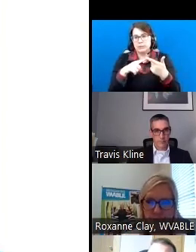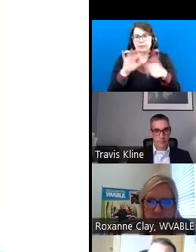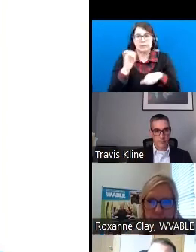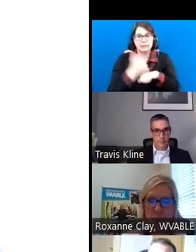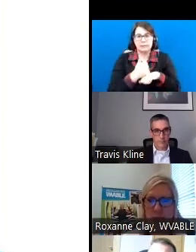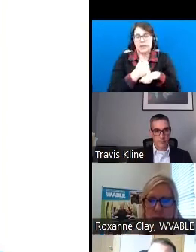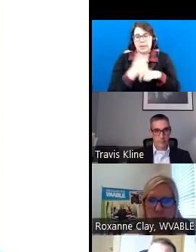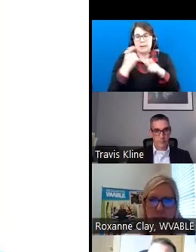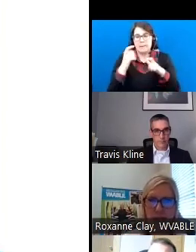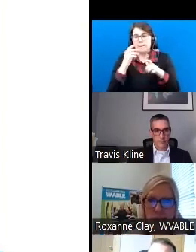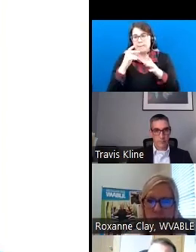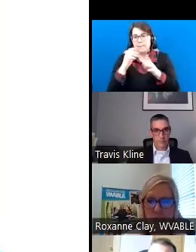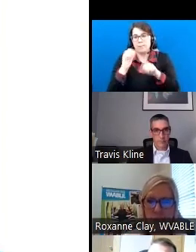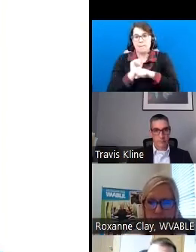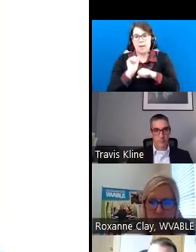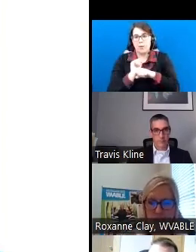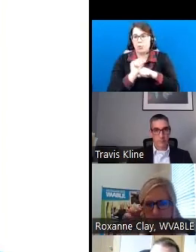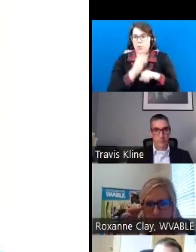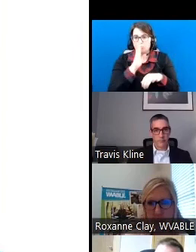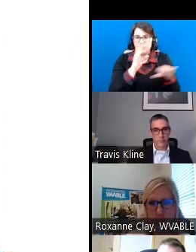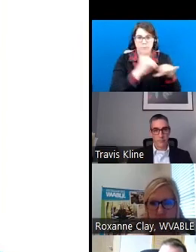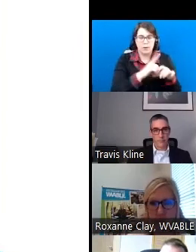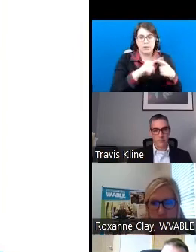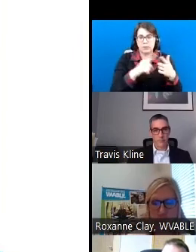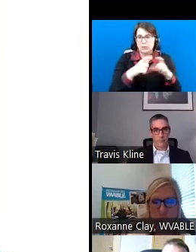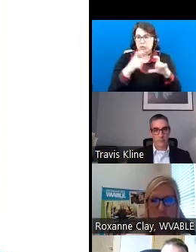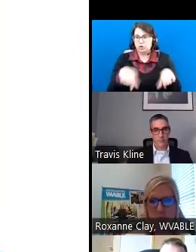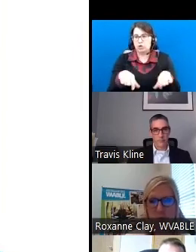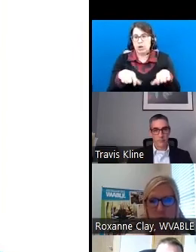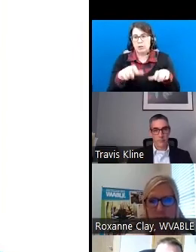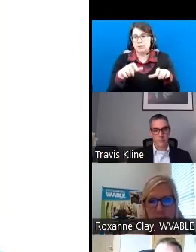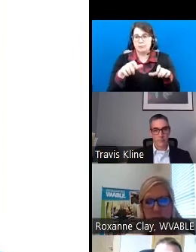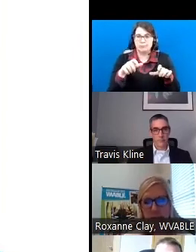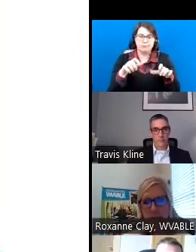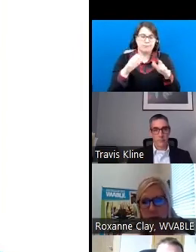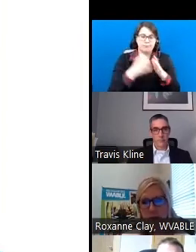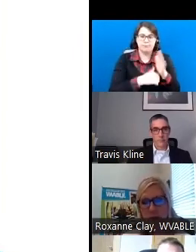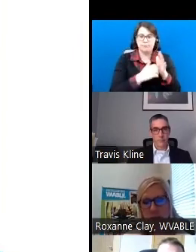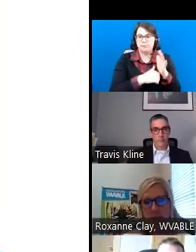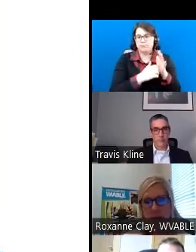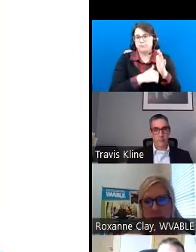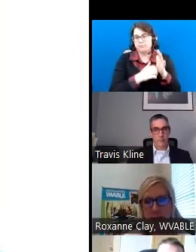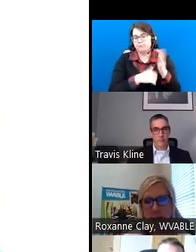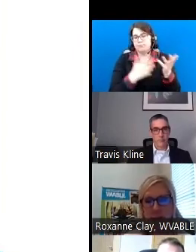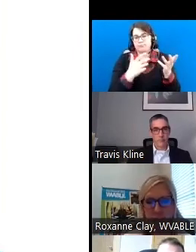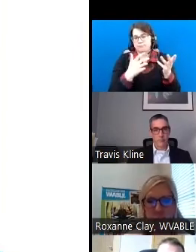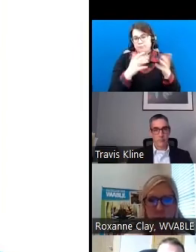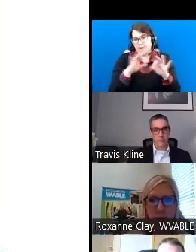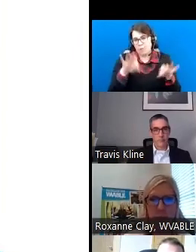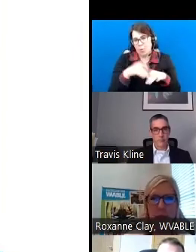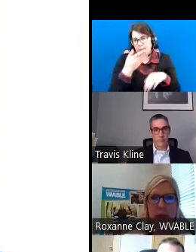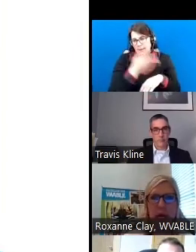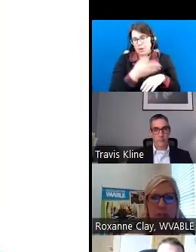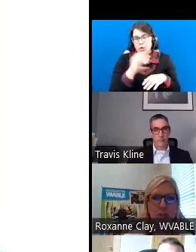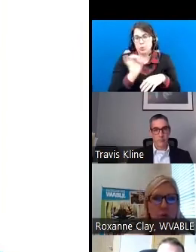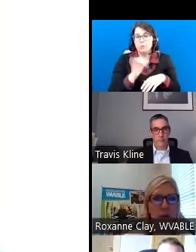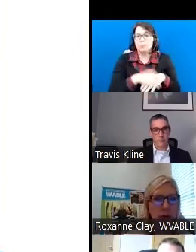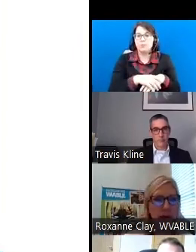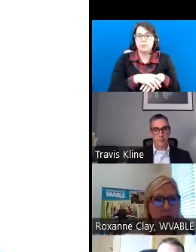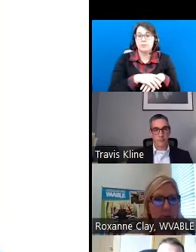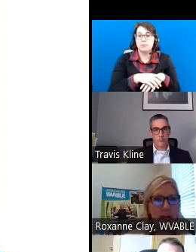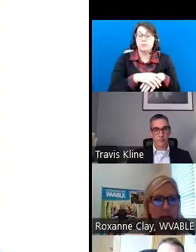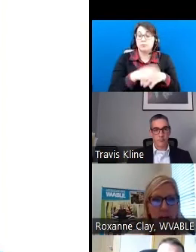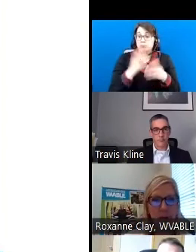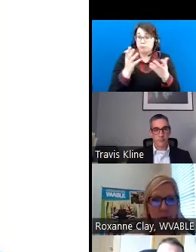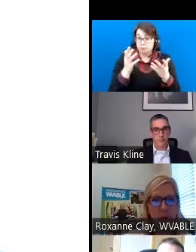deposit, whether it be making a check contribution, there's a form that you would submit with that. So just wanted to add that piece as well. So do